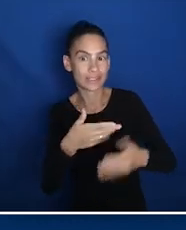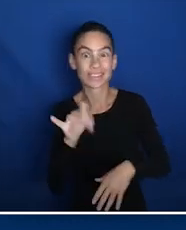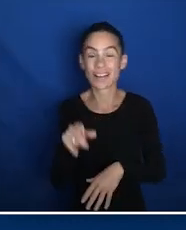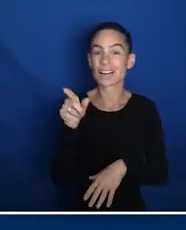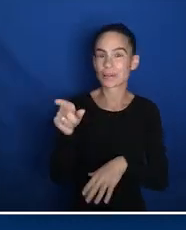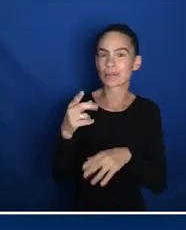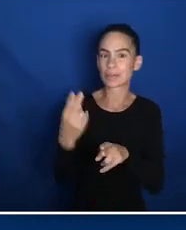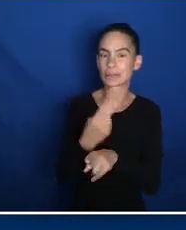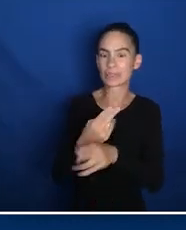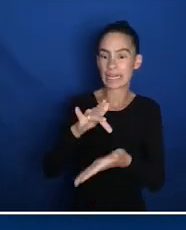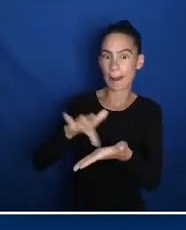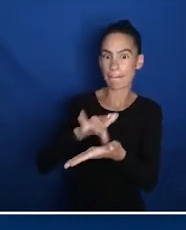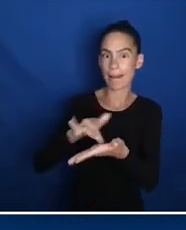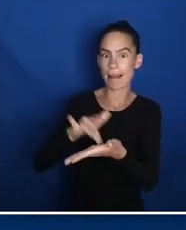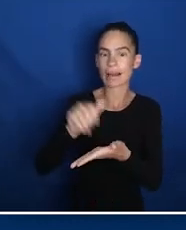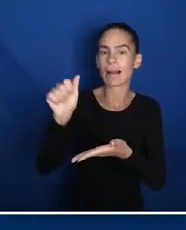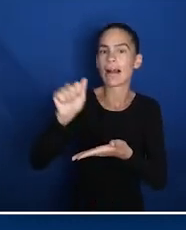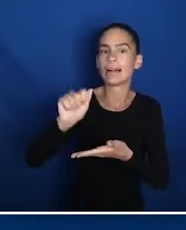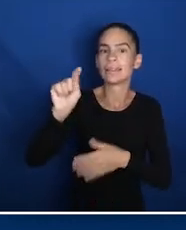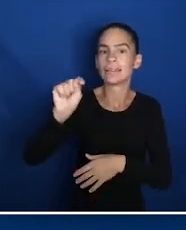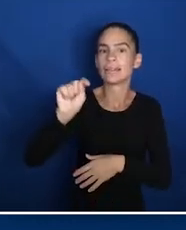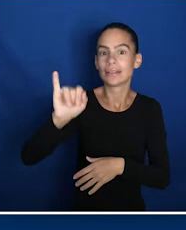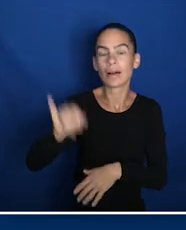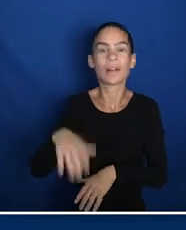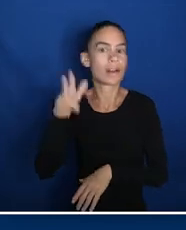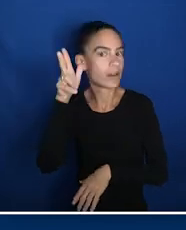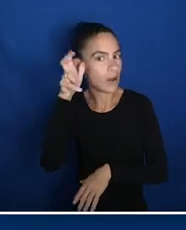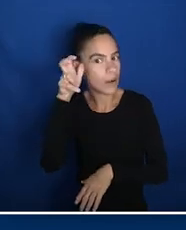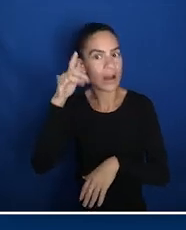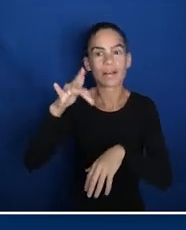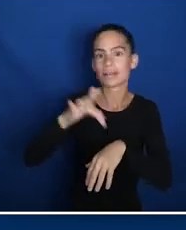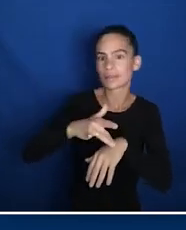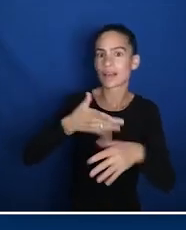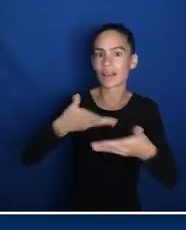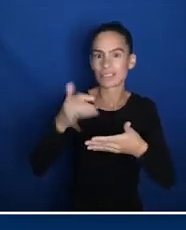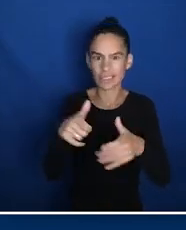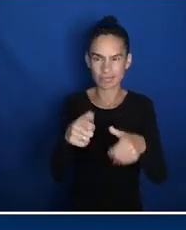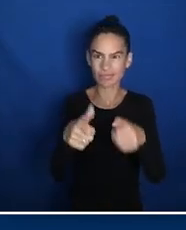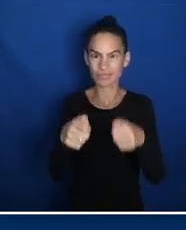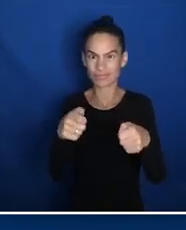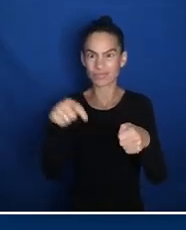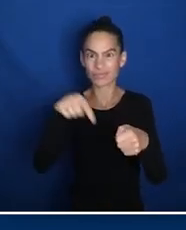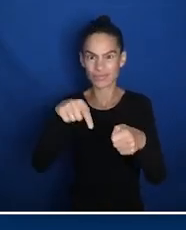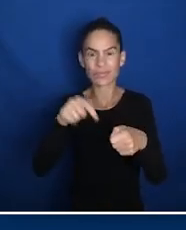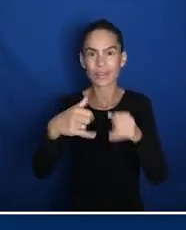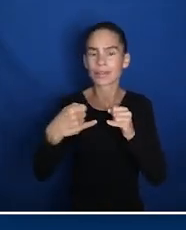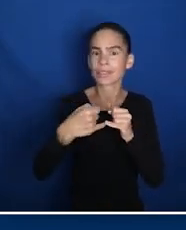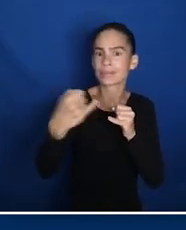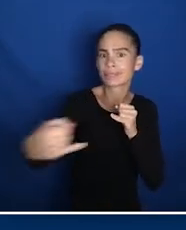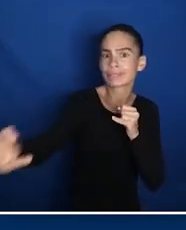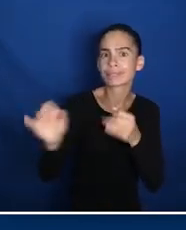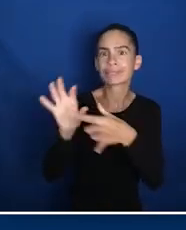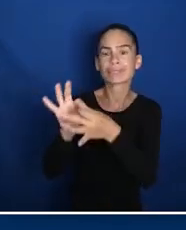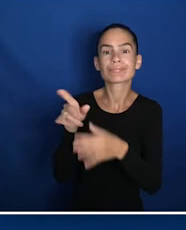also known as an audio tactile interface or ATI, is a handheld controller that is used during voting. It is connected